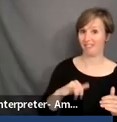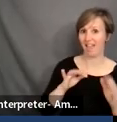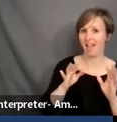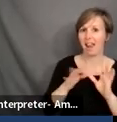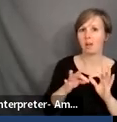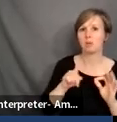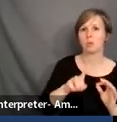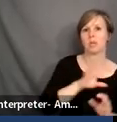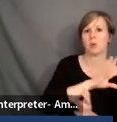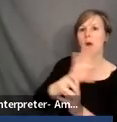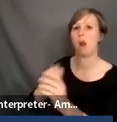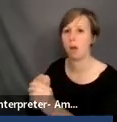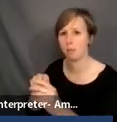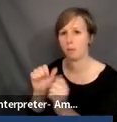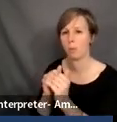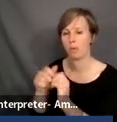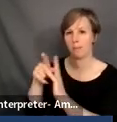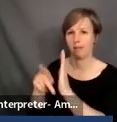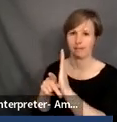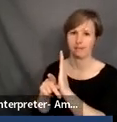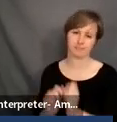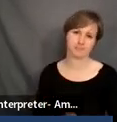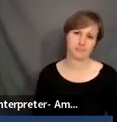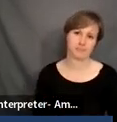policy. Okay.